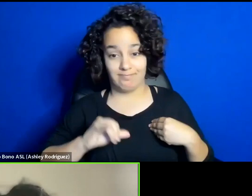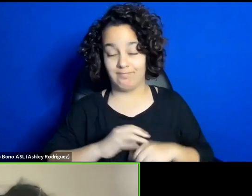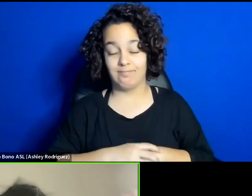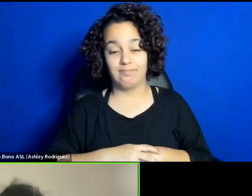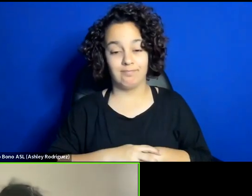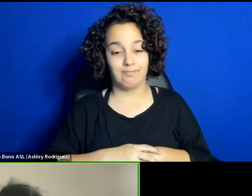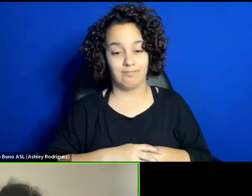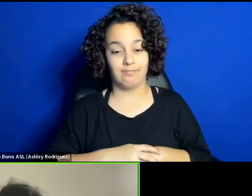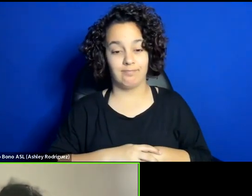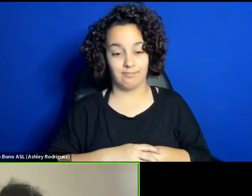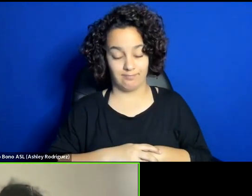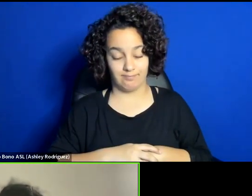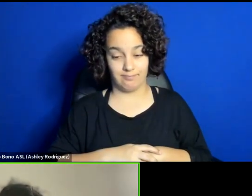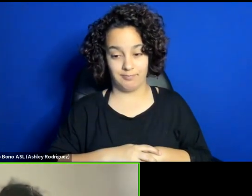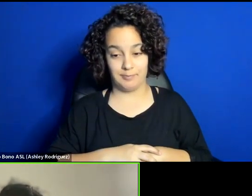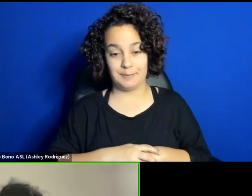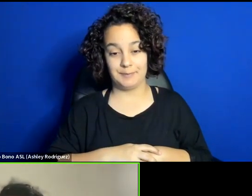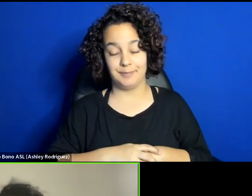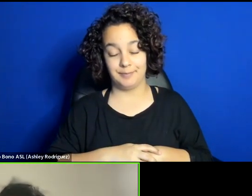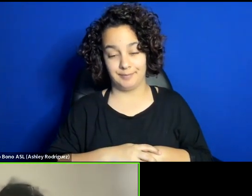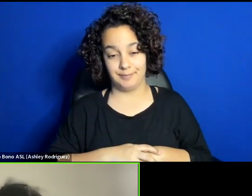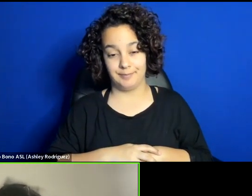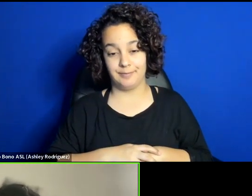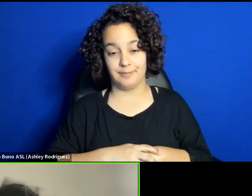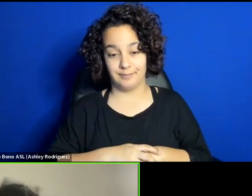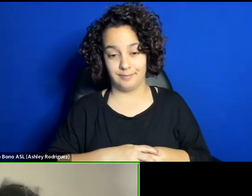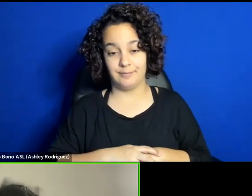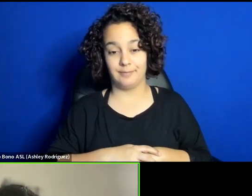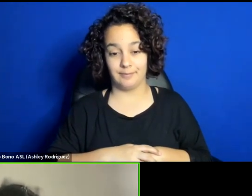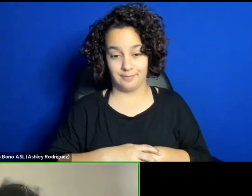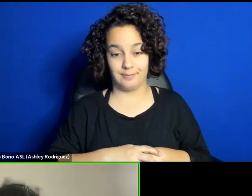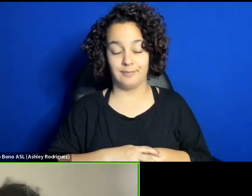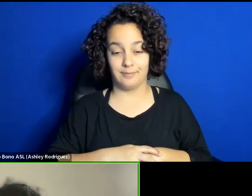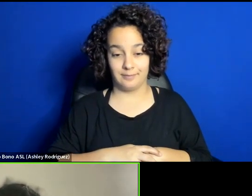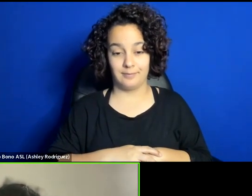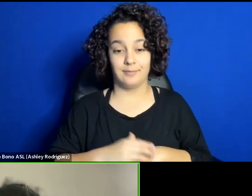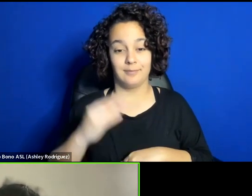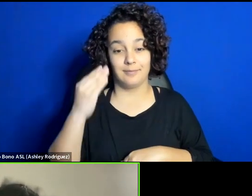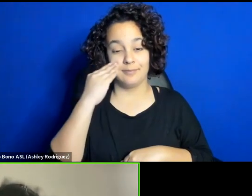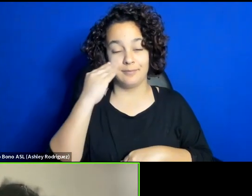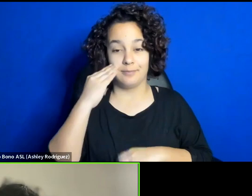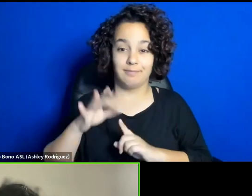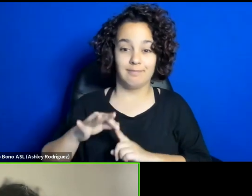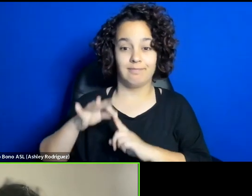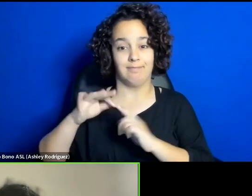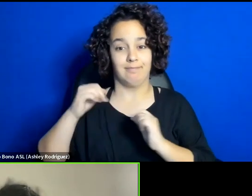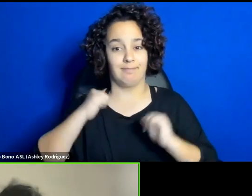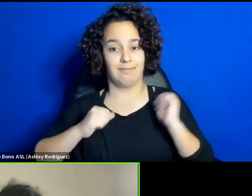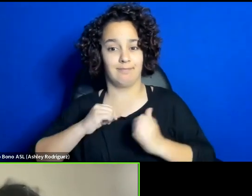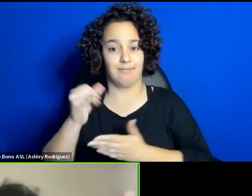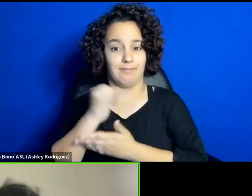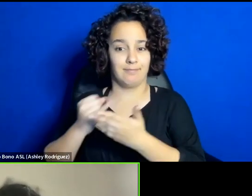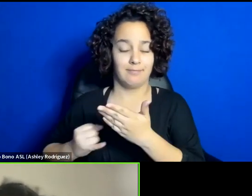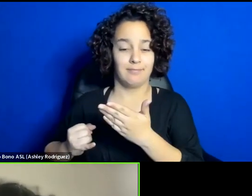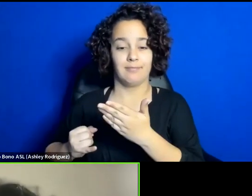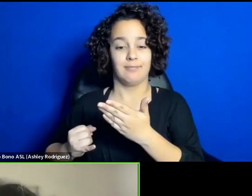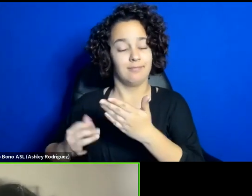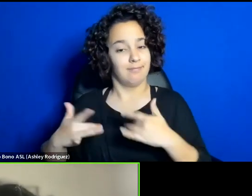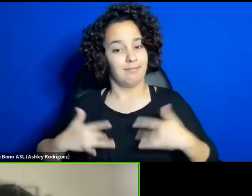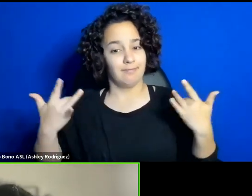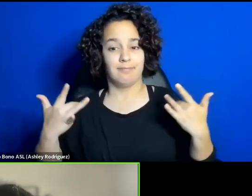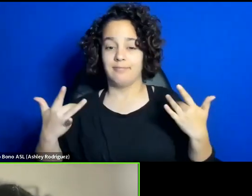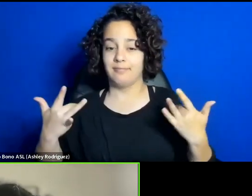the new methods and the more avant-garde theatre, more avant-garde performing arts events